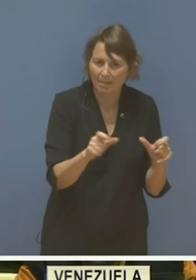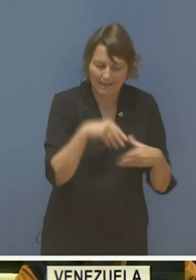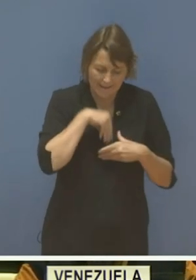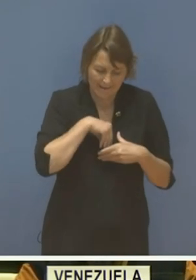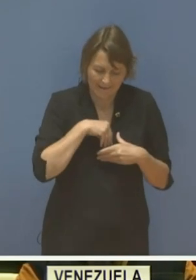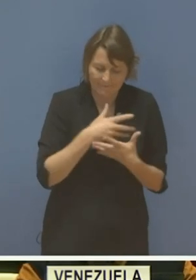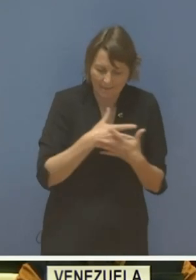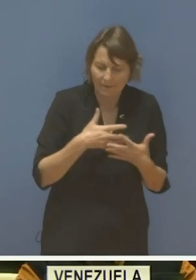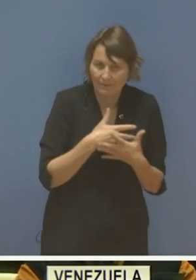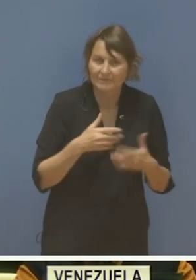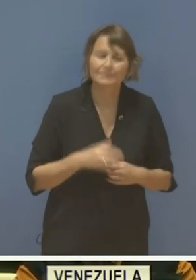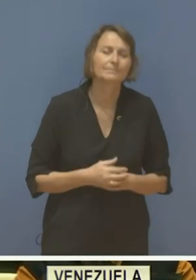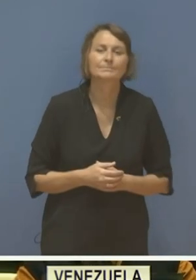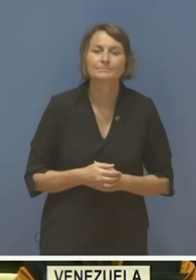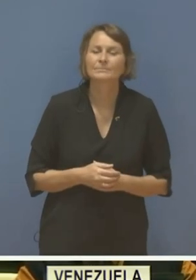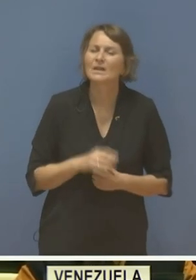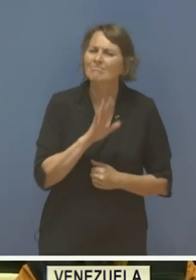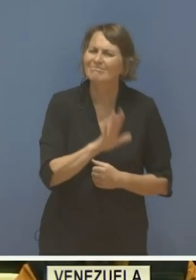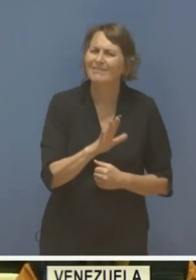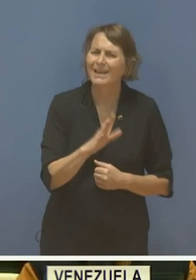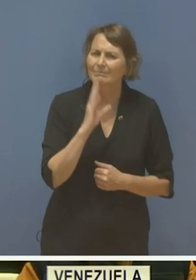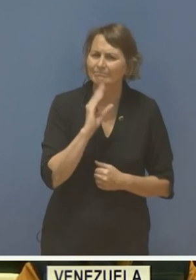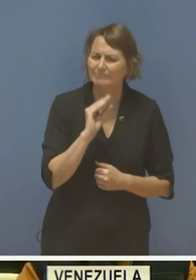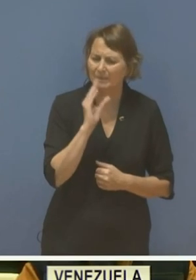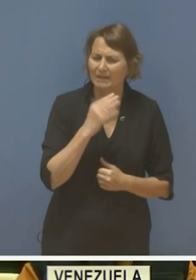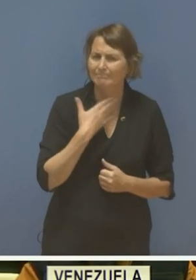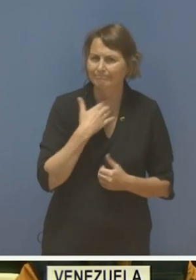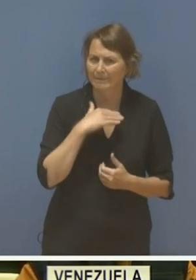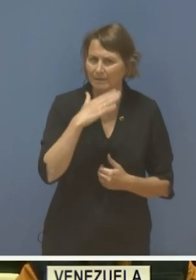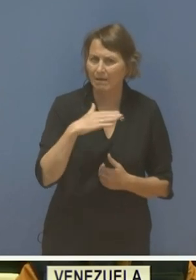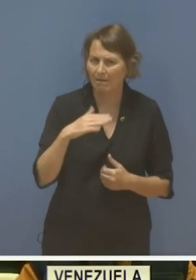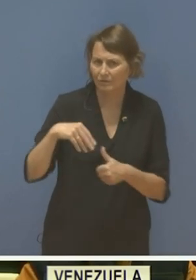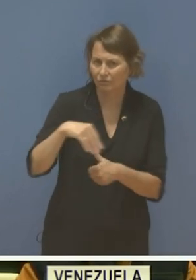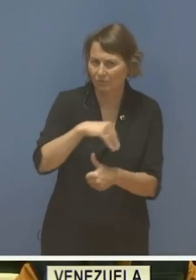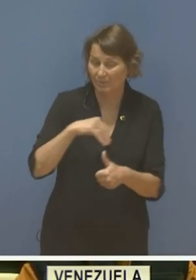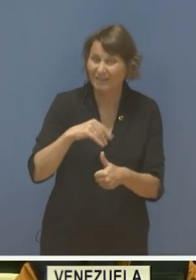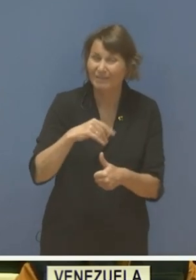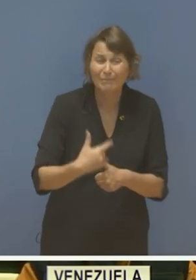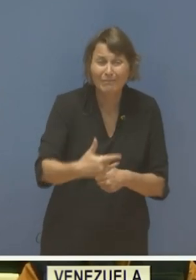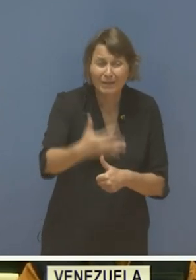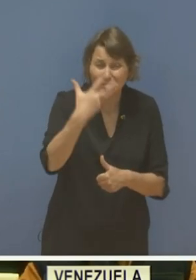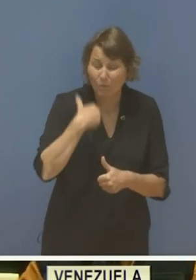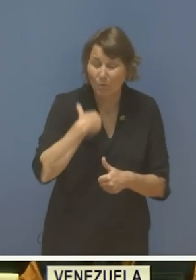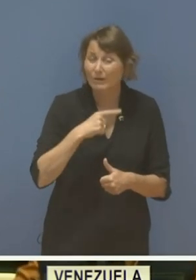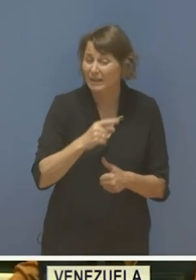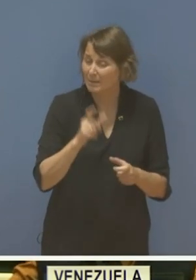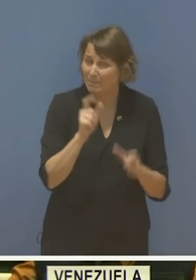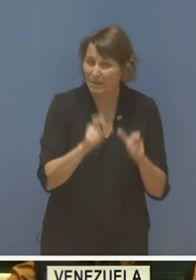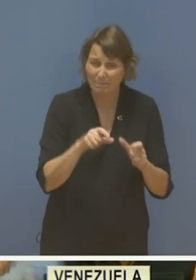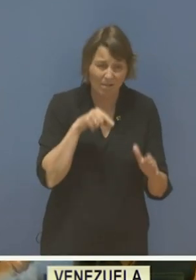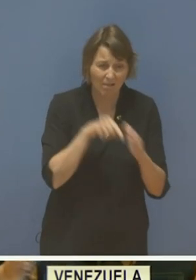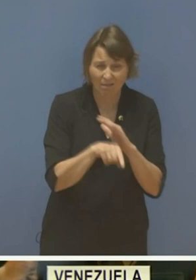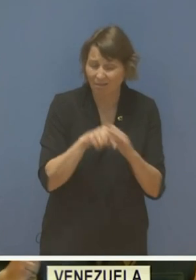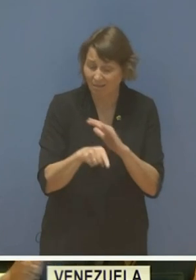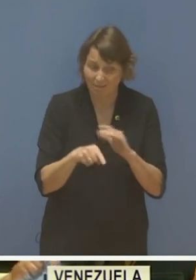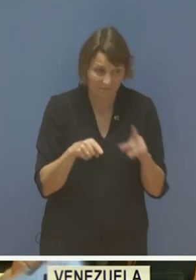indigenous people of Artsakh speak a dialect of Armenian and have undergone a genocidal program. How